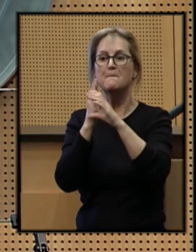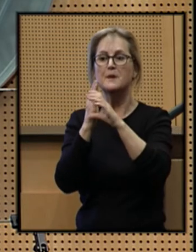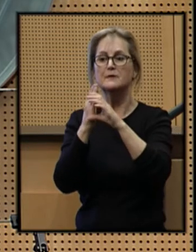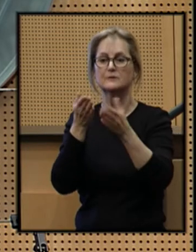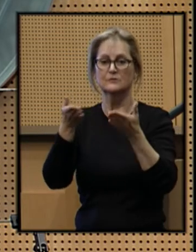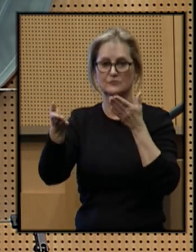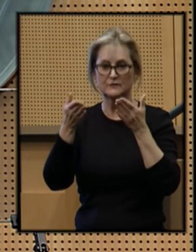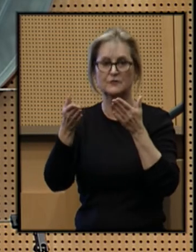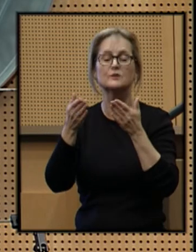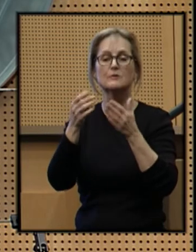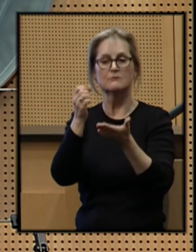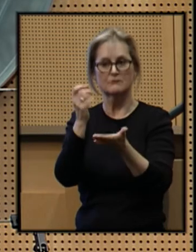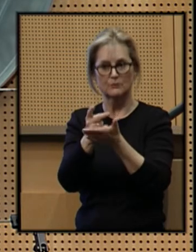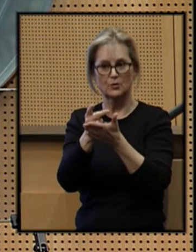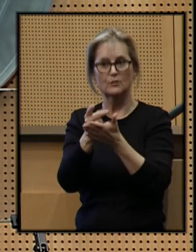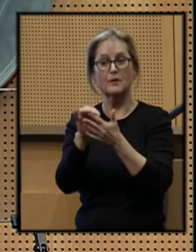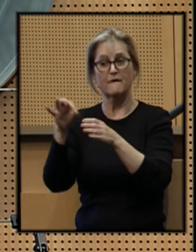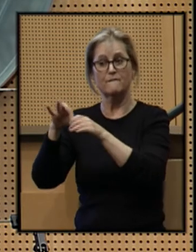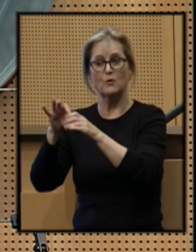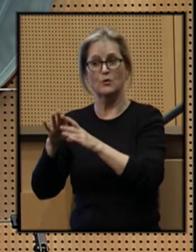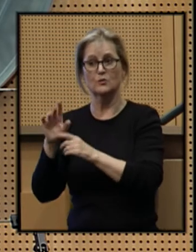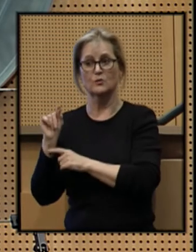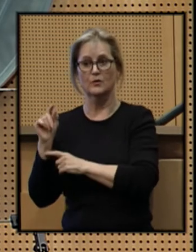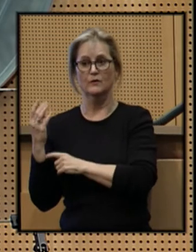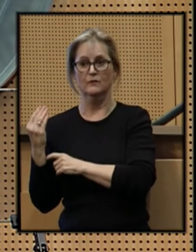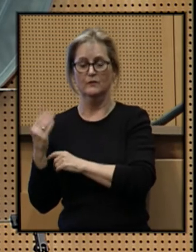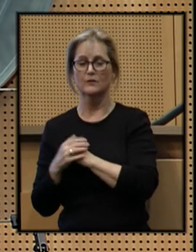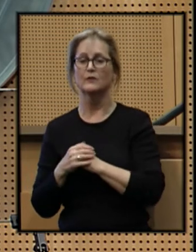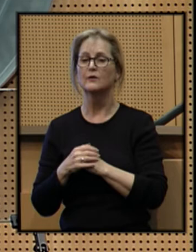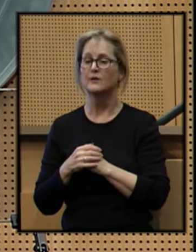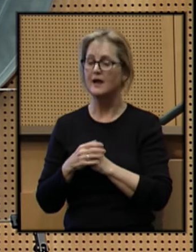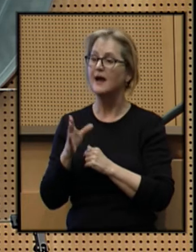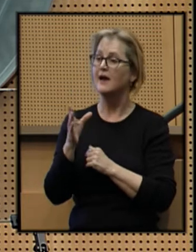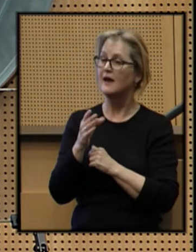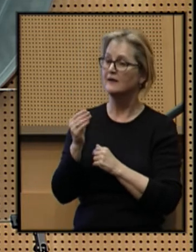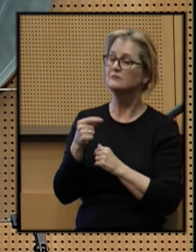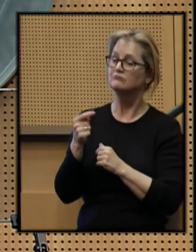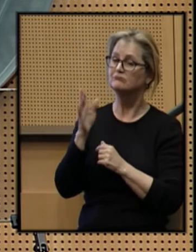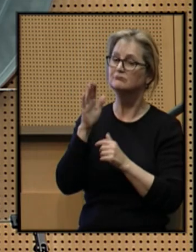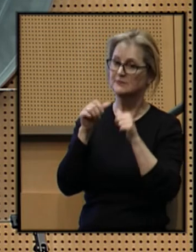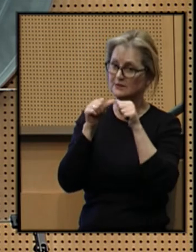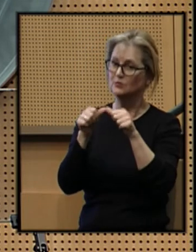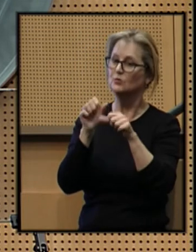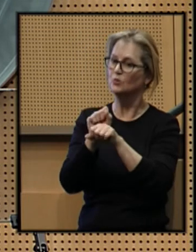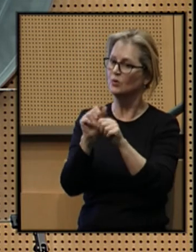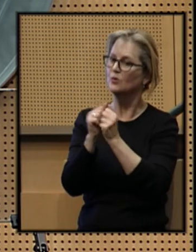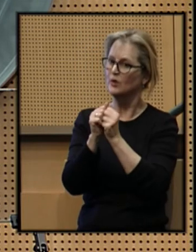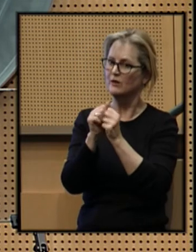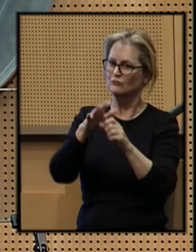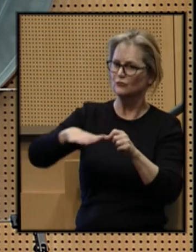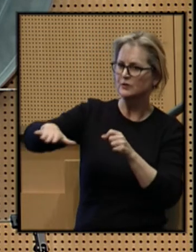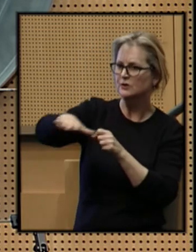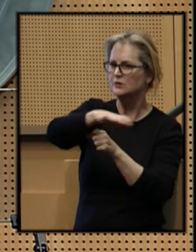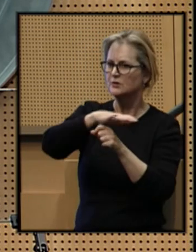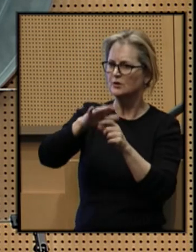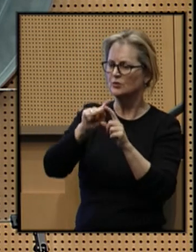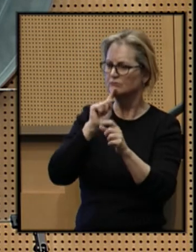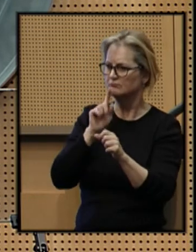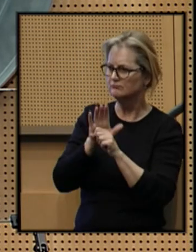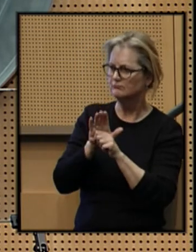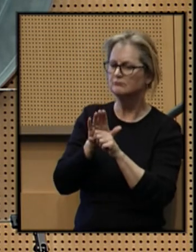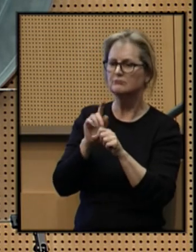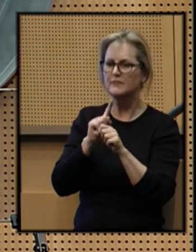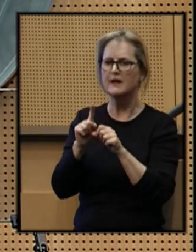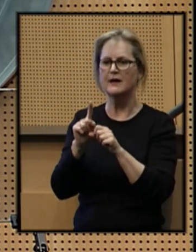service approved by the voters in 2014. And we will continue to work with the region to ensure